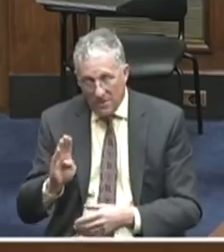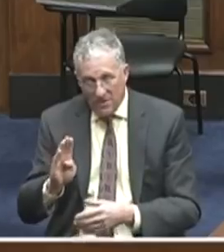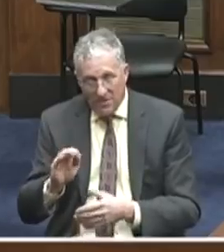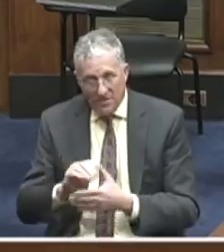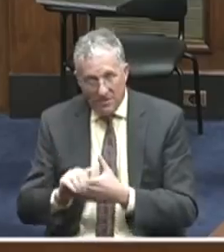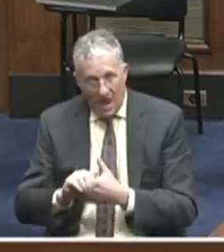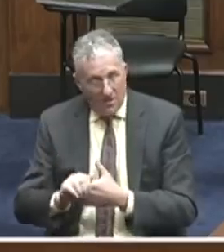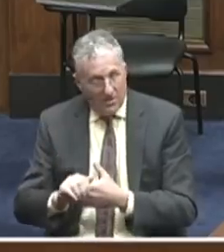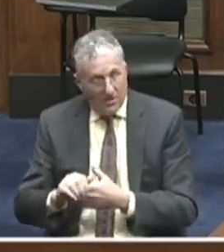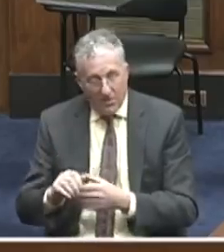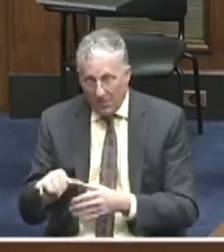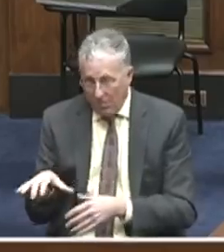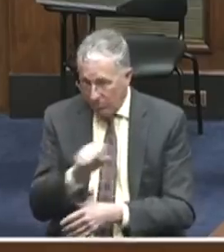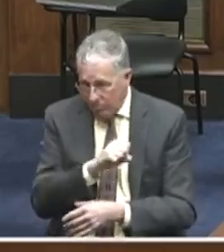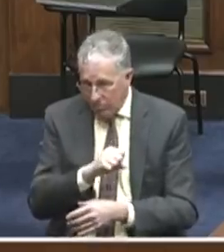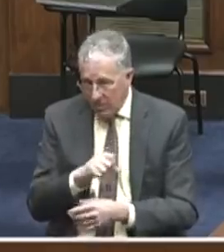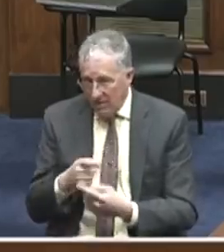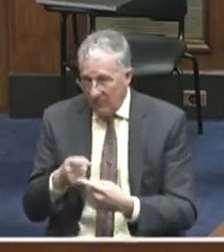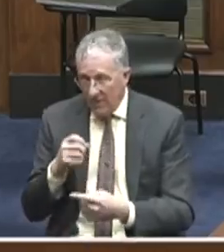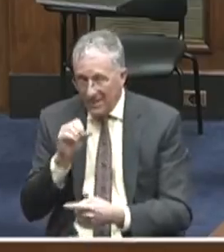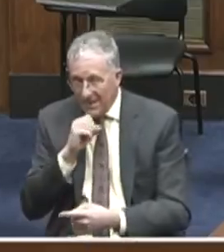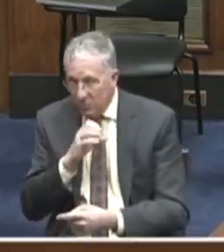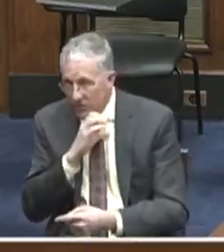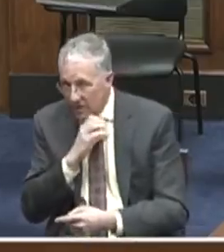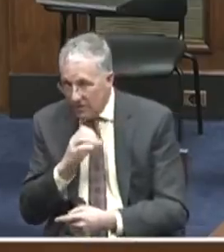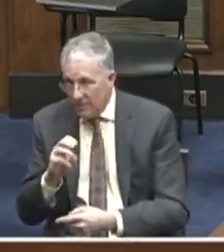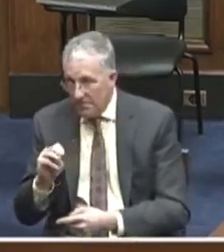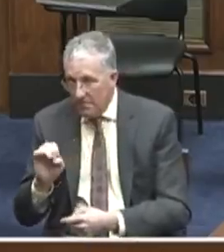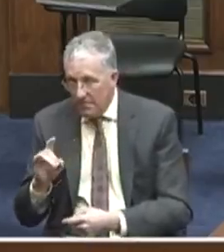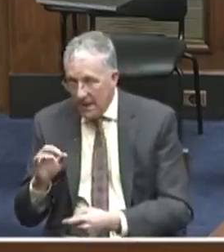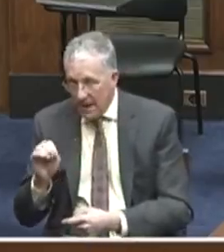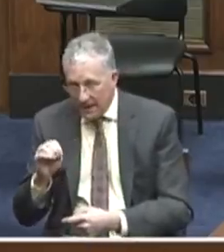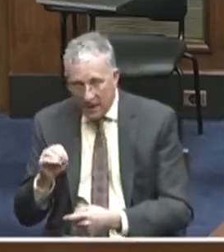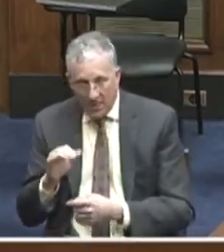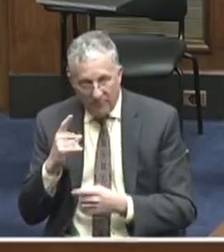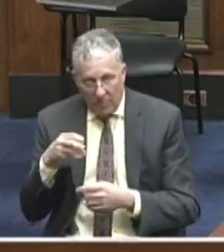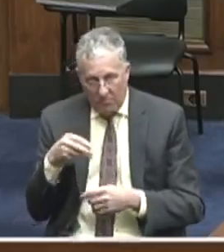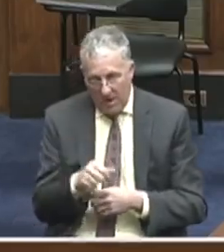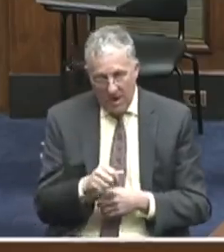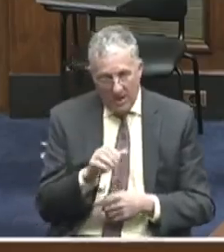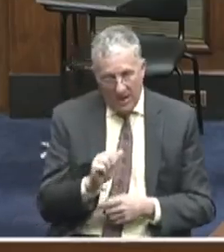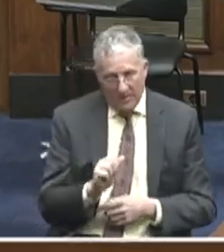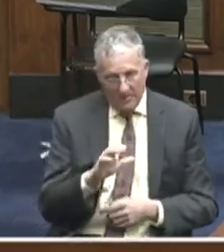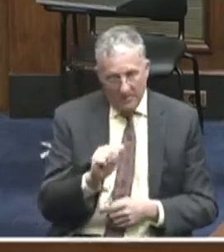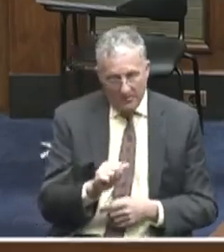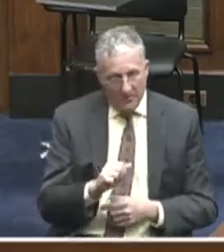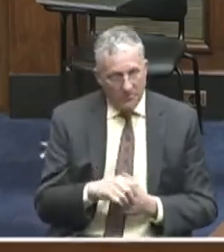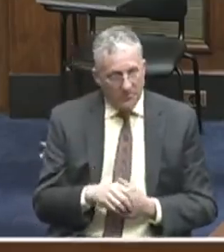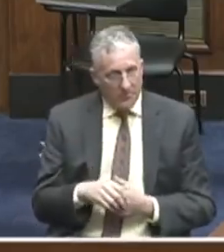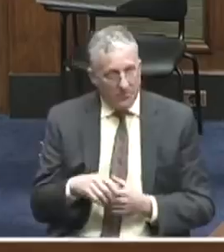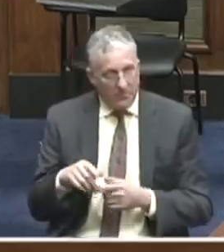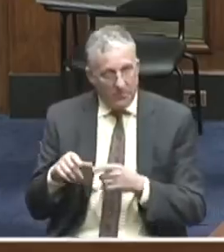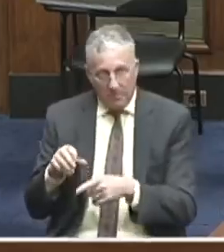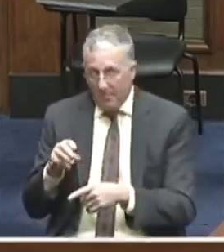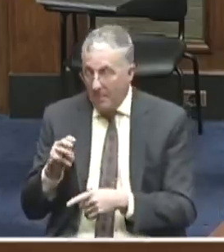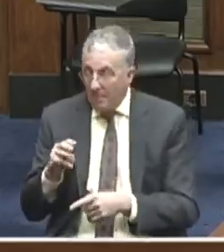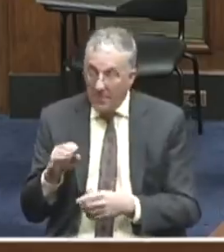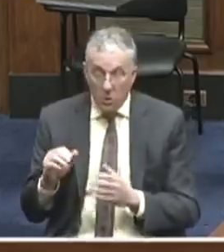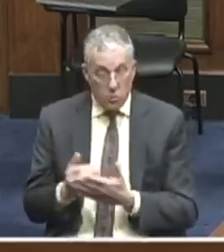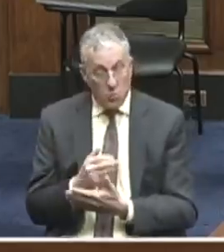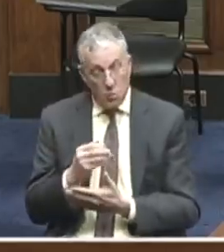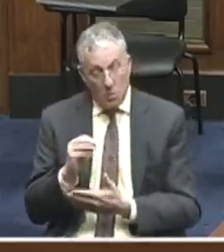away from seniors to pay for this. Now, we have Medicare for all,